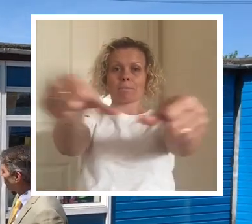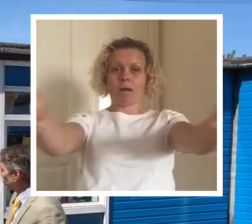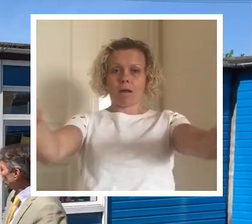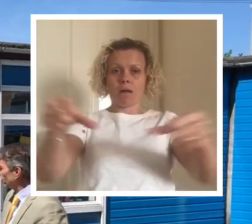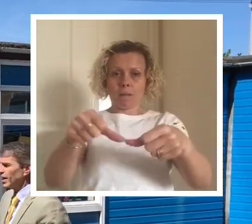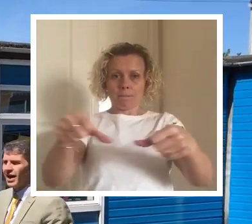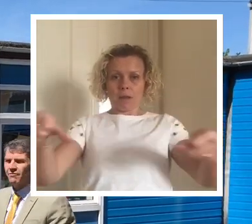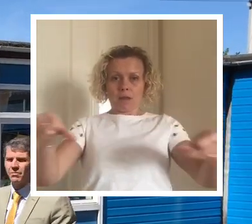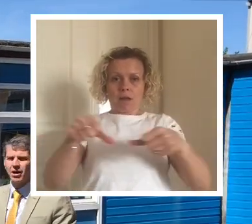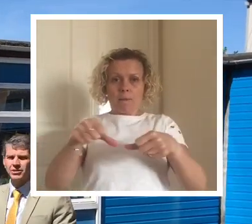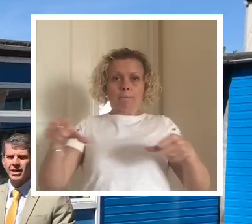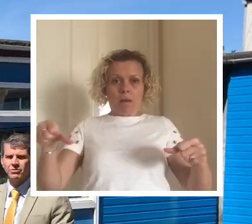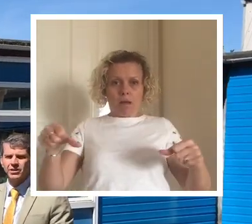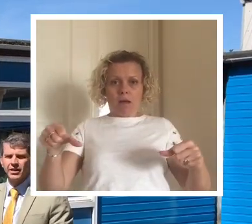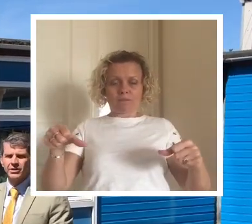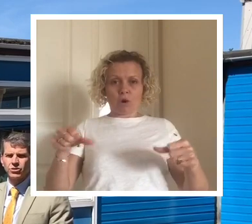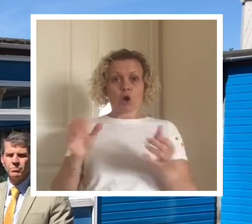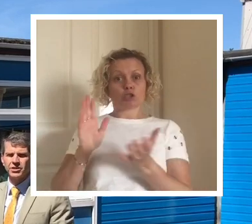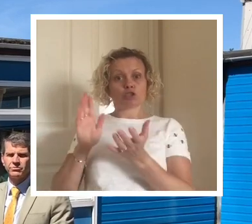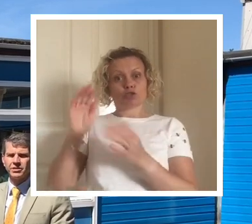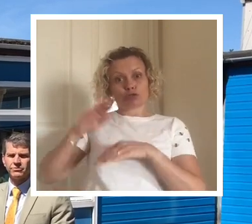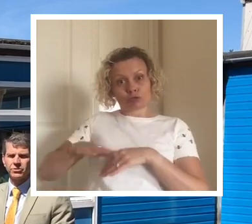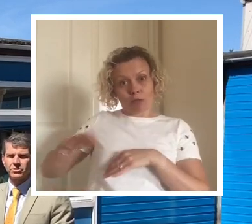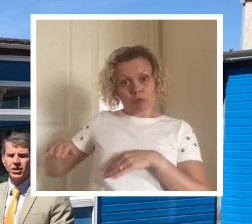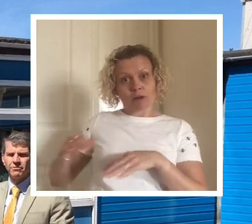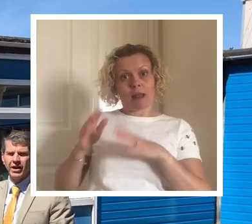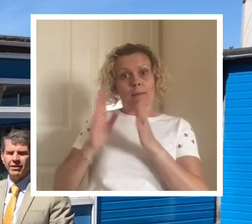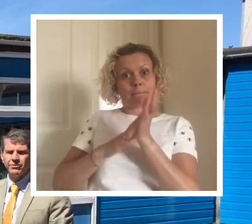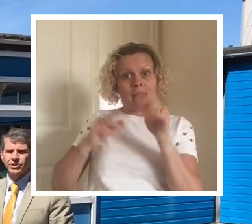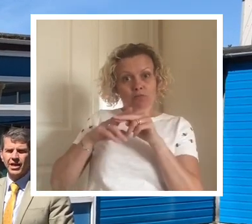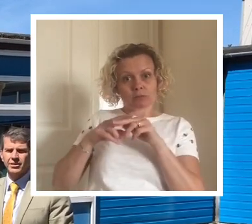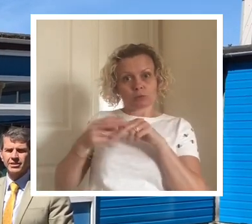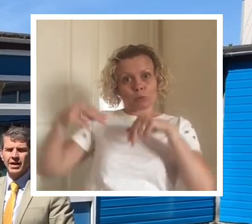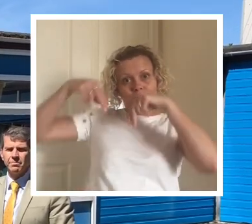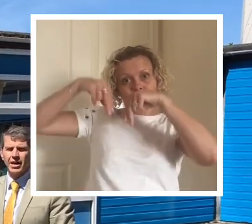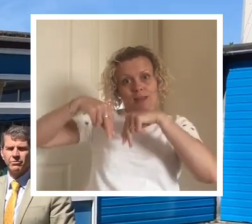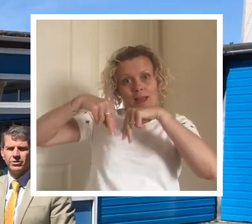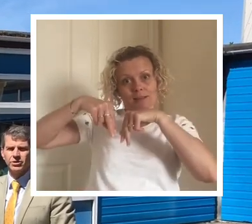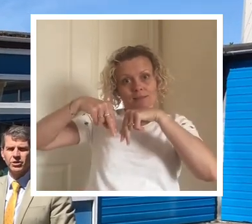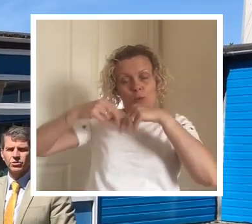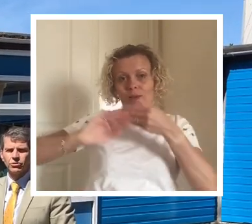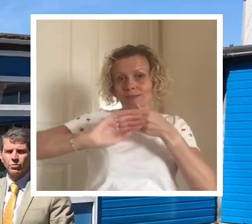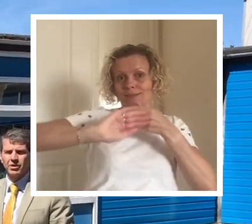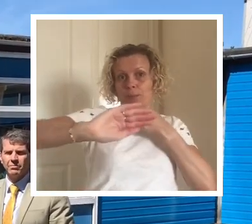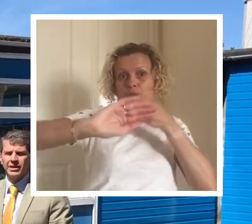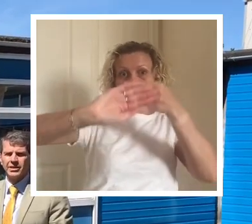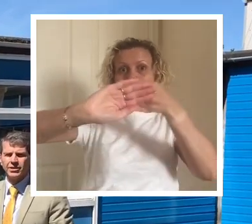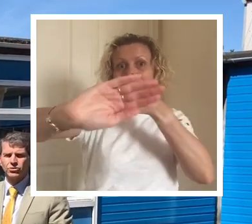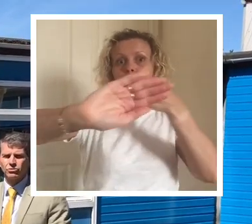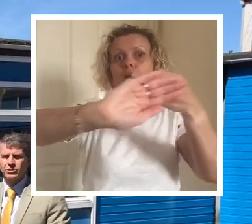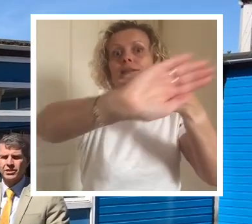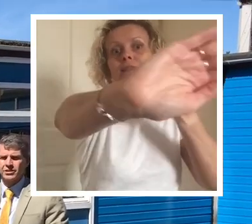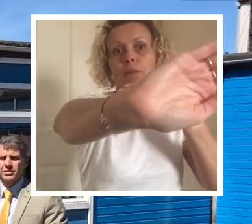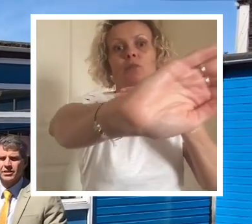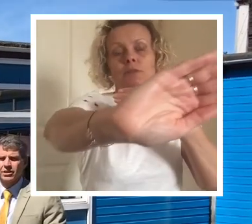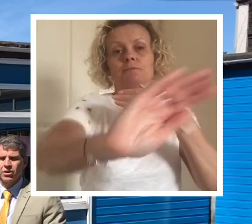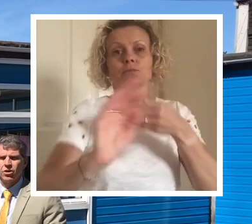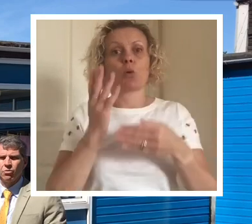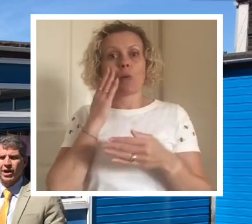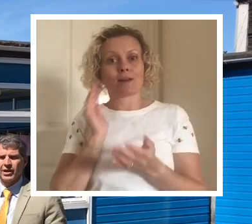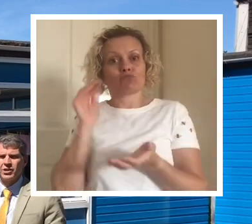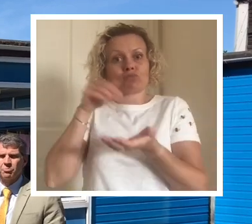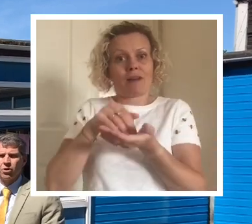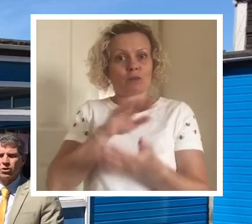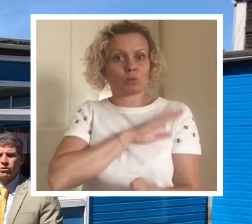the floor we have marked out two metre intervals for every child and their parent so that we can maintain social distancing